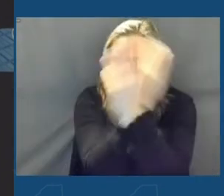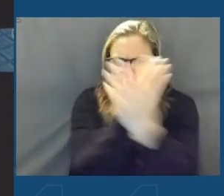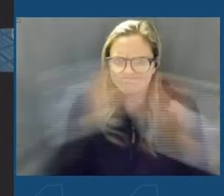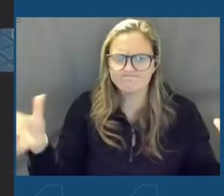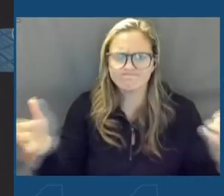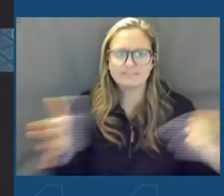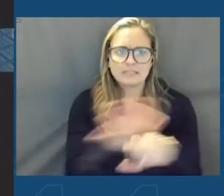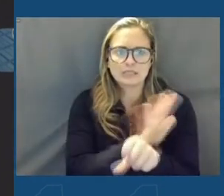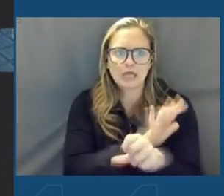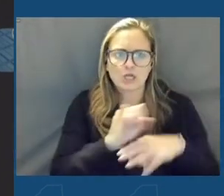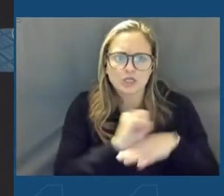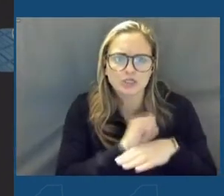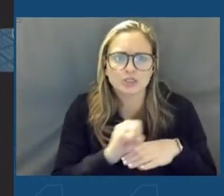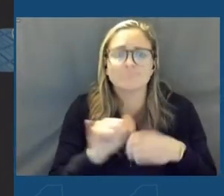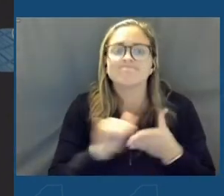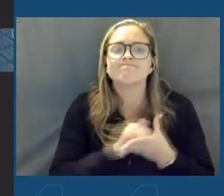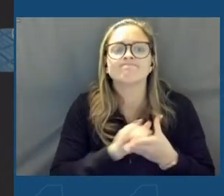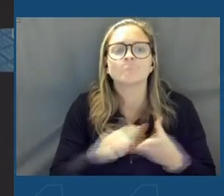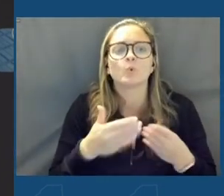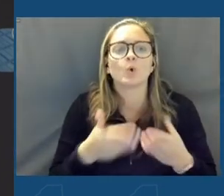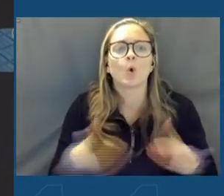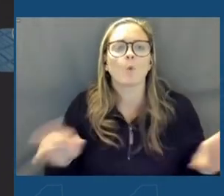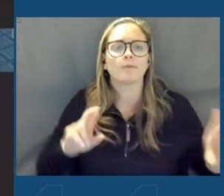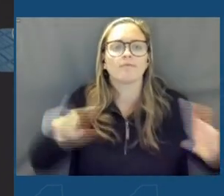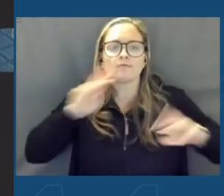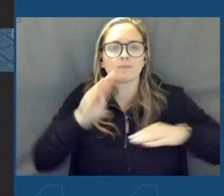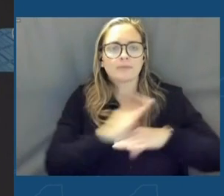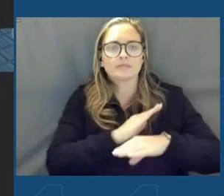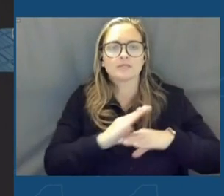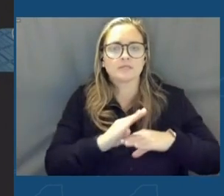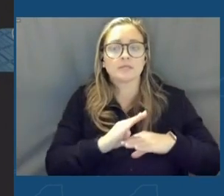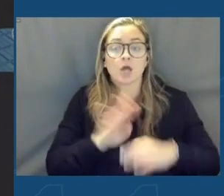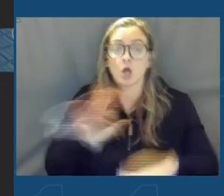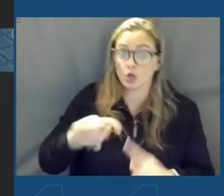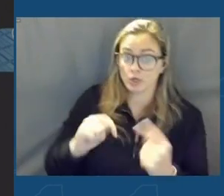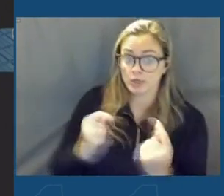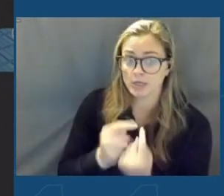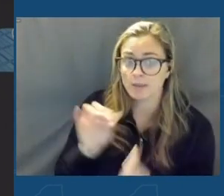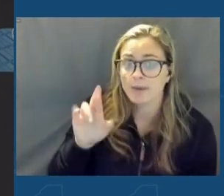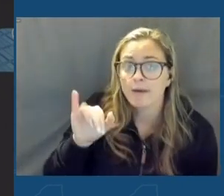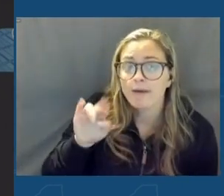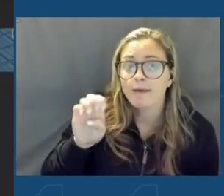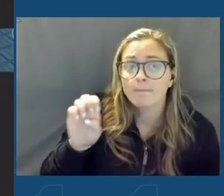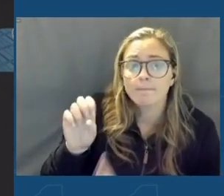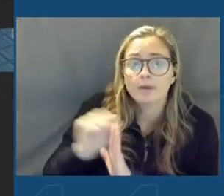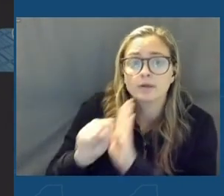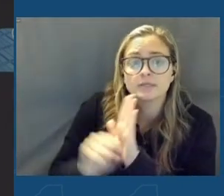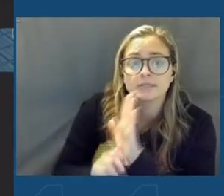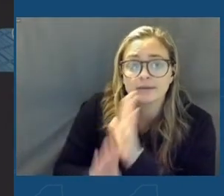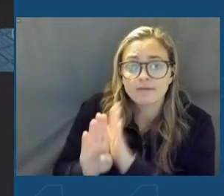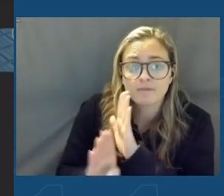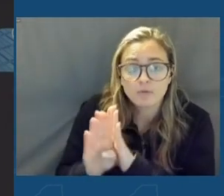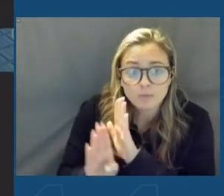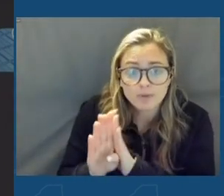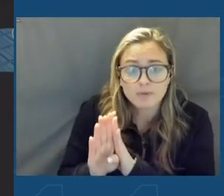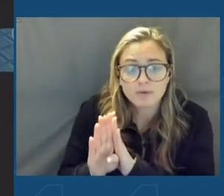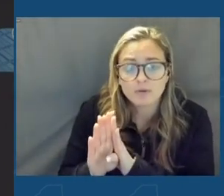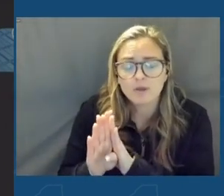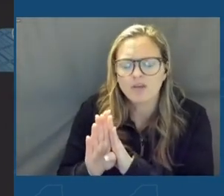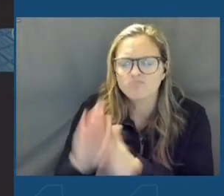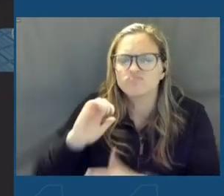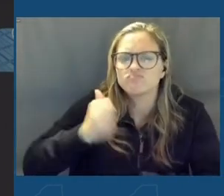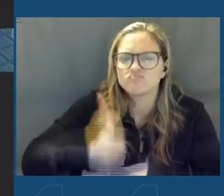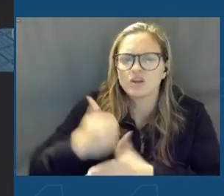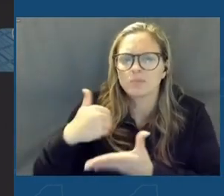industry that New York is open for business, while her team at Empire State Development crafted a strong incentive package.